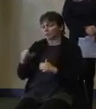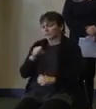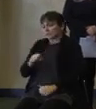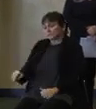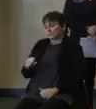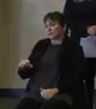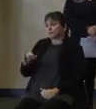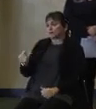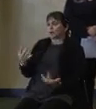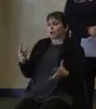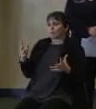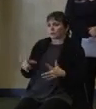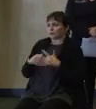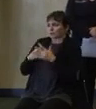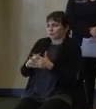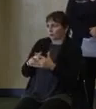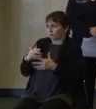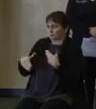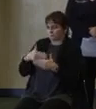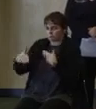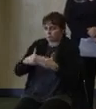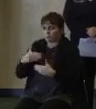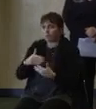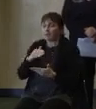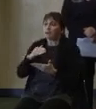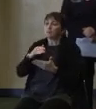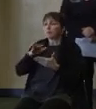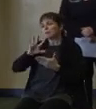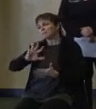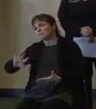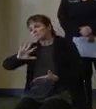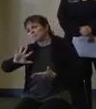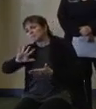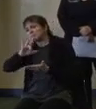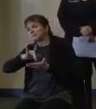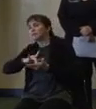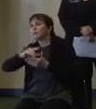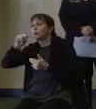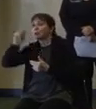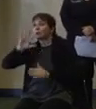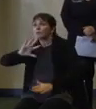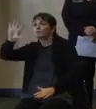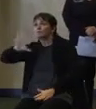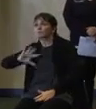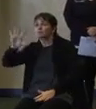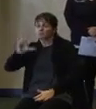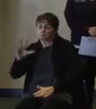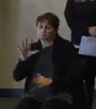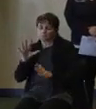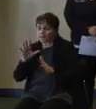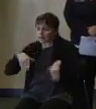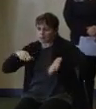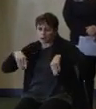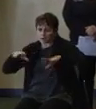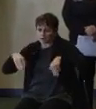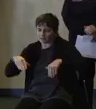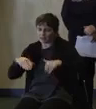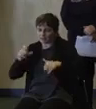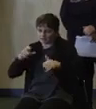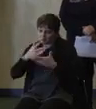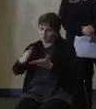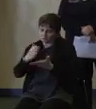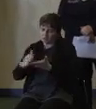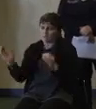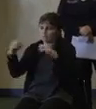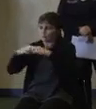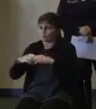Things are going to take a little bit more time getting back to normal in Central and North Jersey due to the snow totals. The Northeast Corridor, North